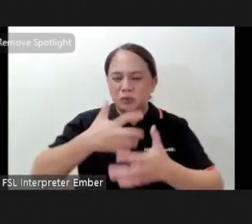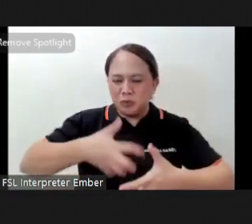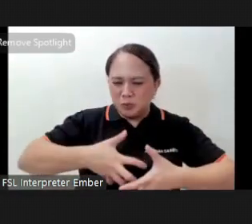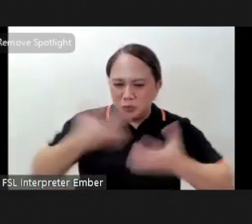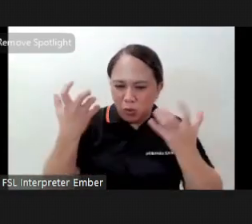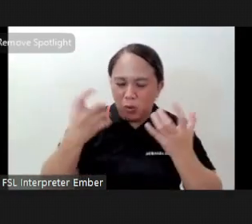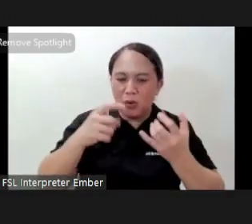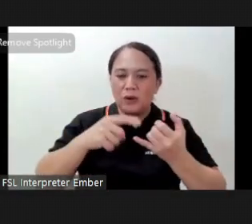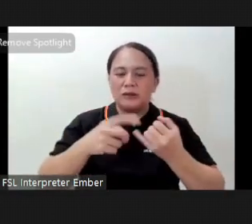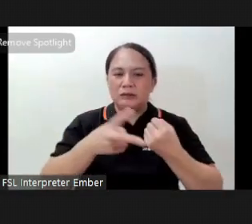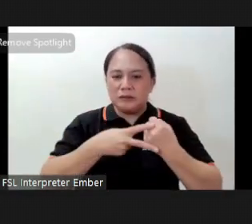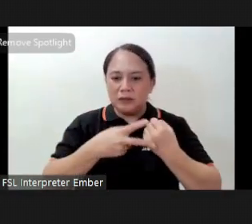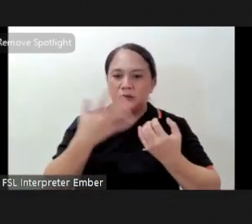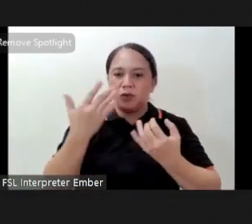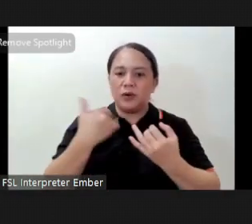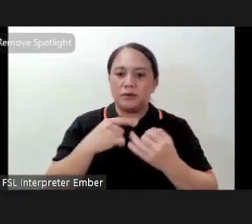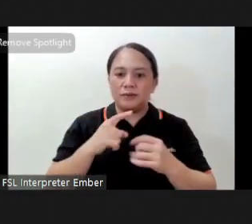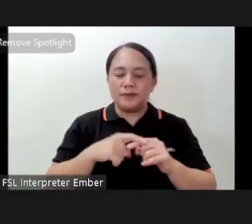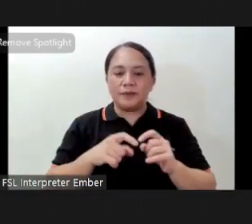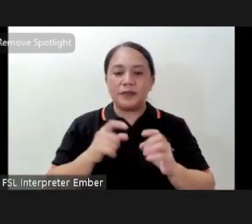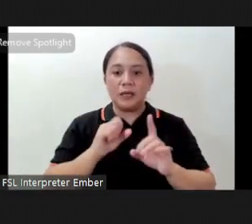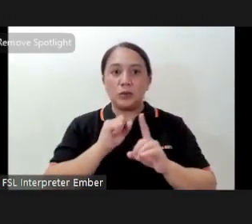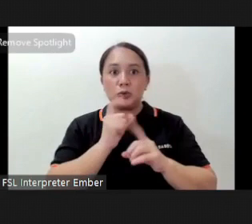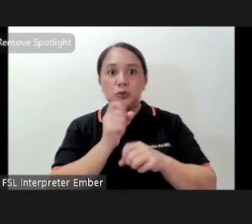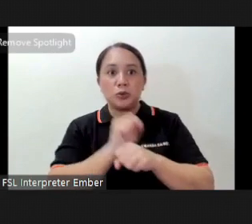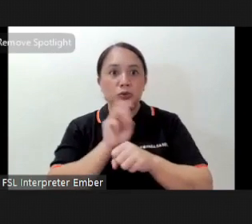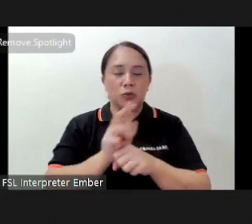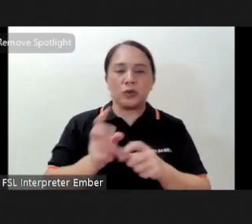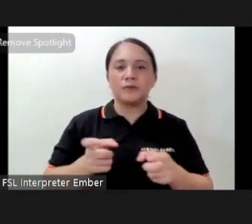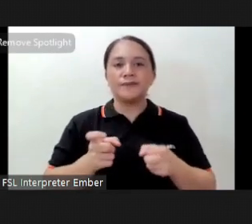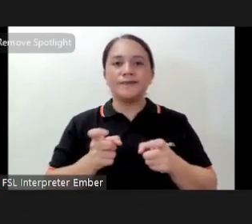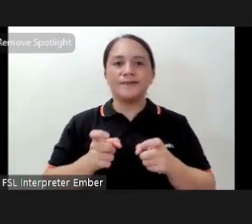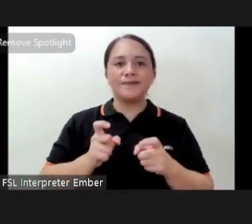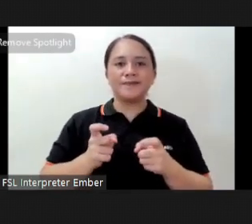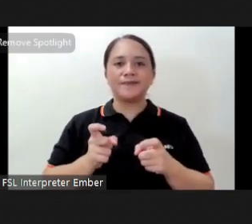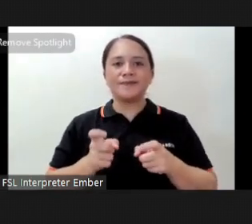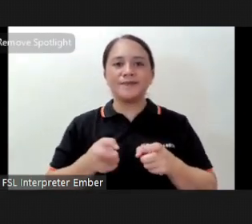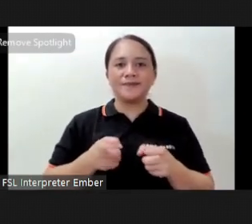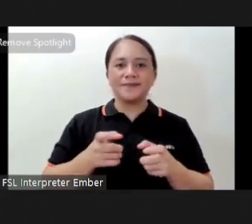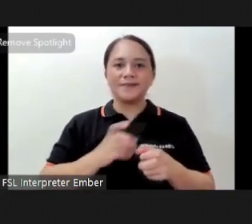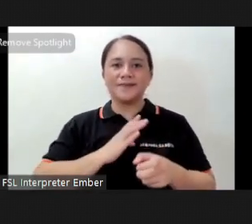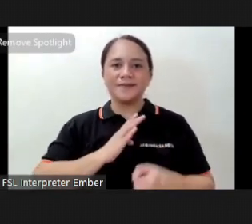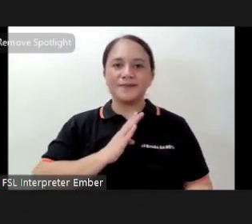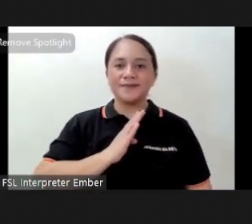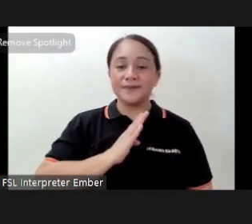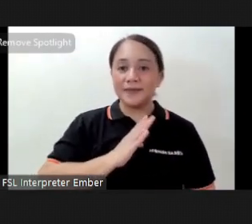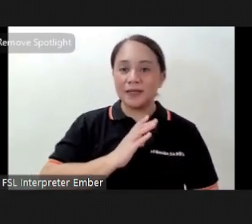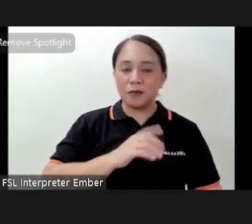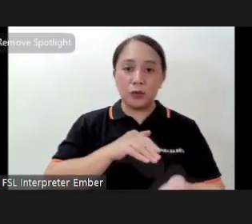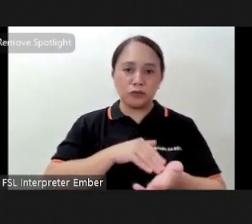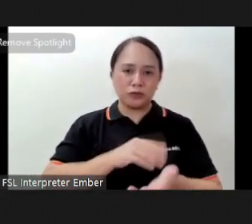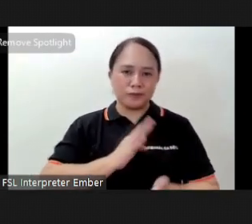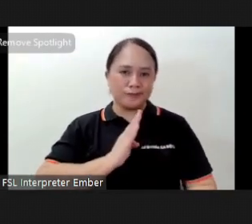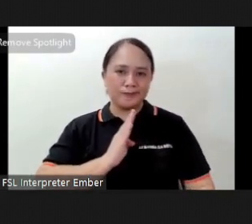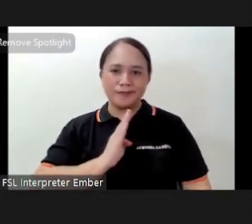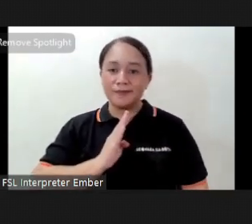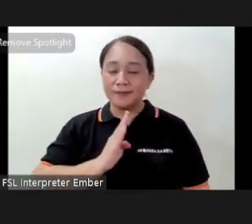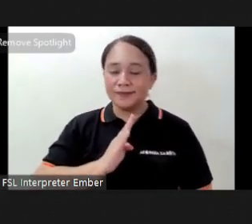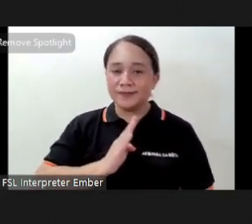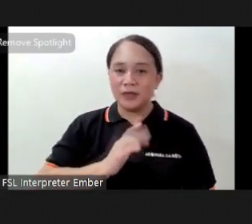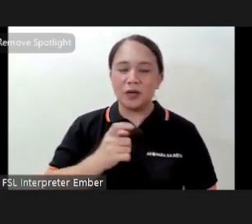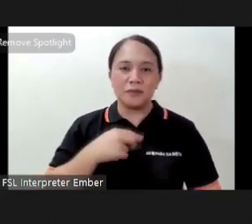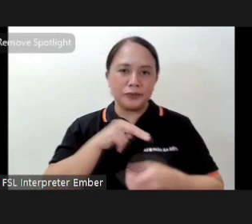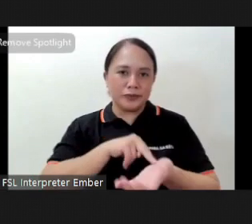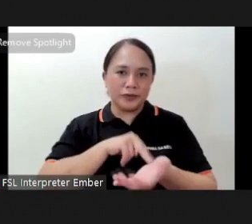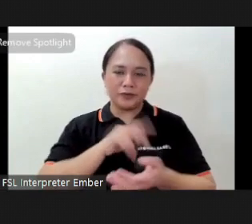natin masabi kasi dapat siyempre kung social worker ka dapat mabait ka kahit yung mga doktor kailangan mabait mga